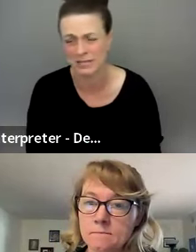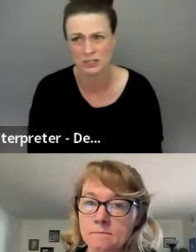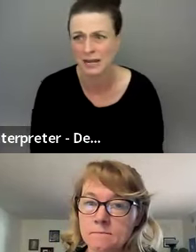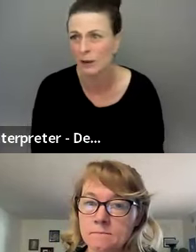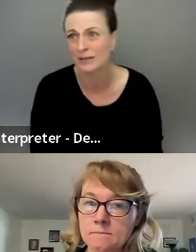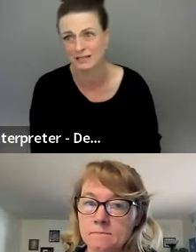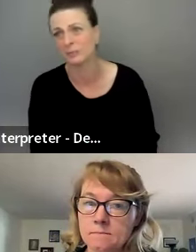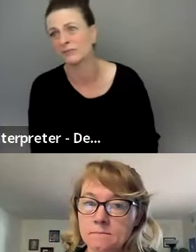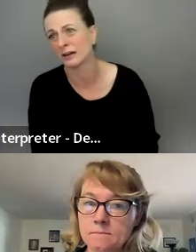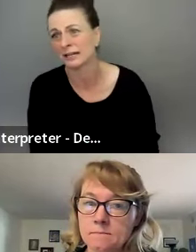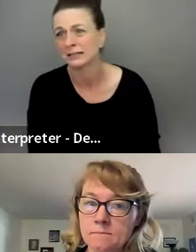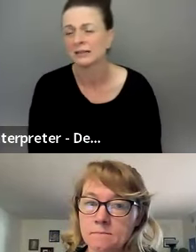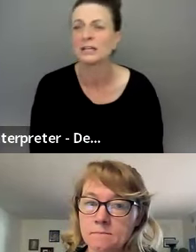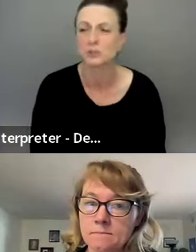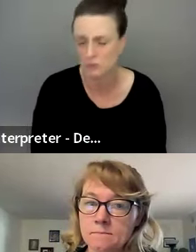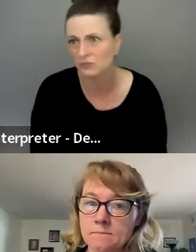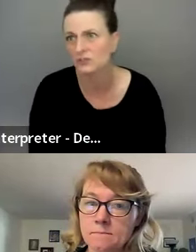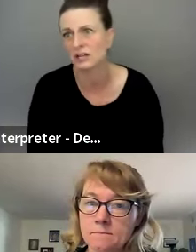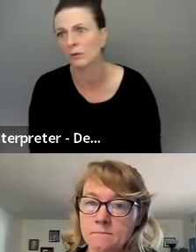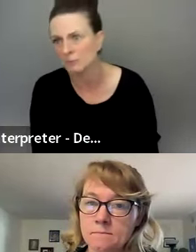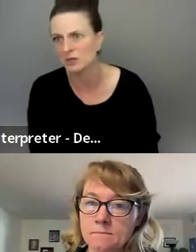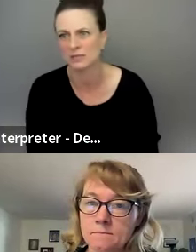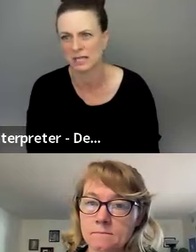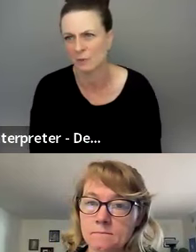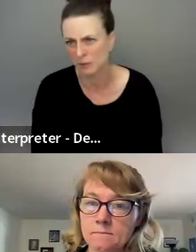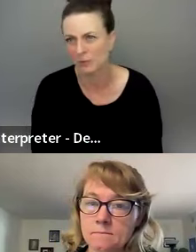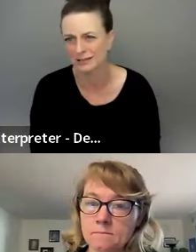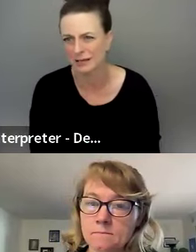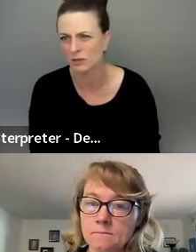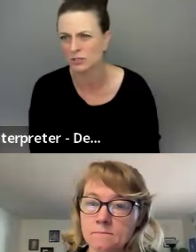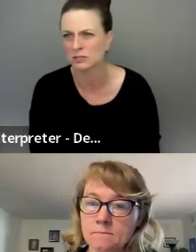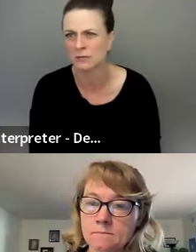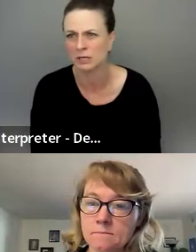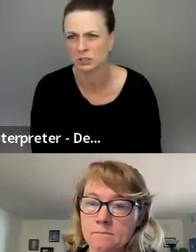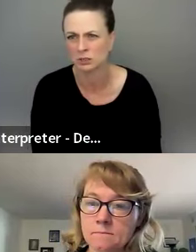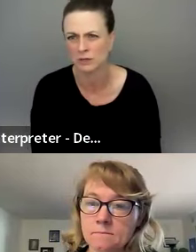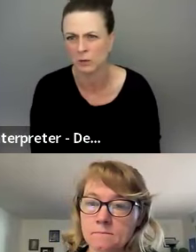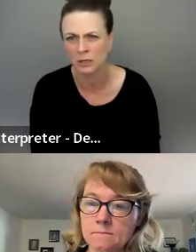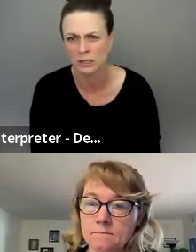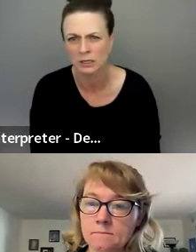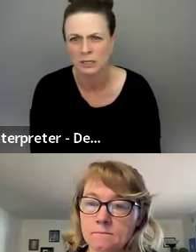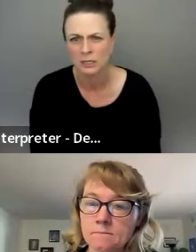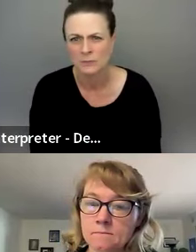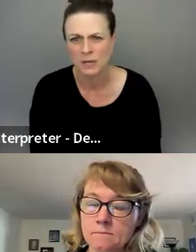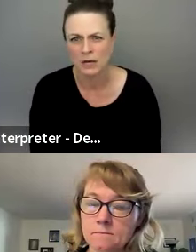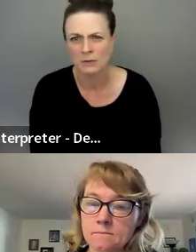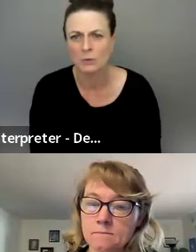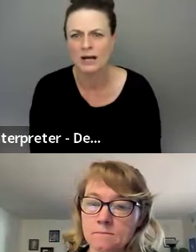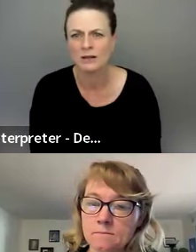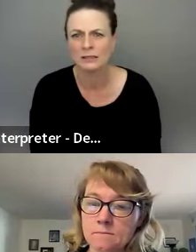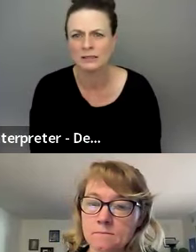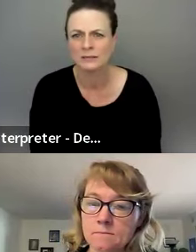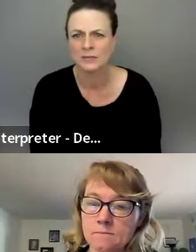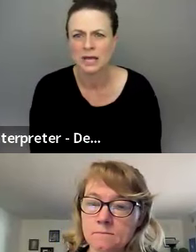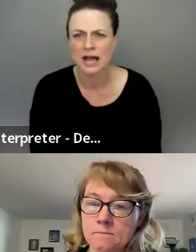for the presentation anyway, because it'll be very intrusive as it interrupts all the time with people asking questions. So I'm not sure that'll work. Um,